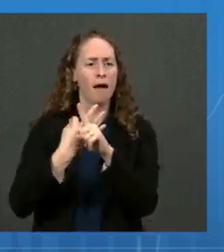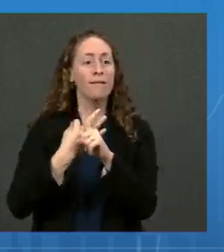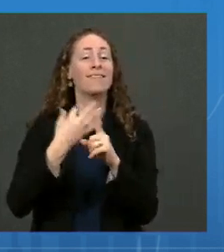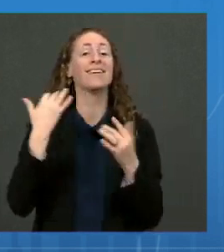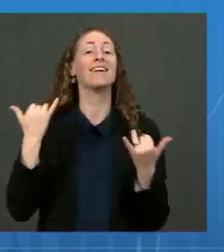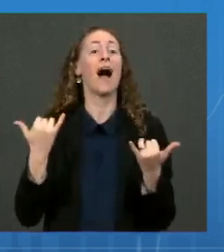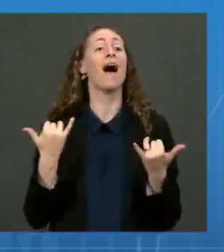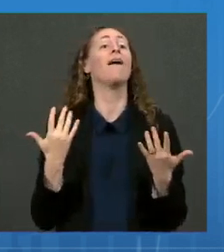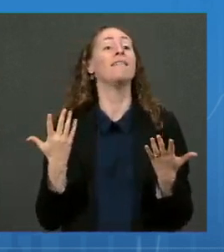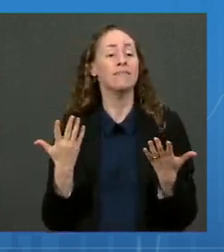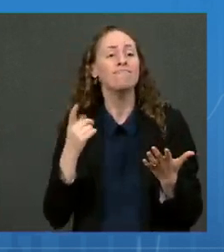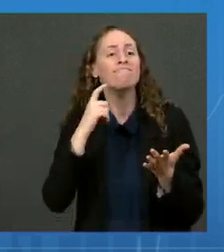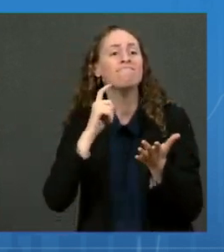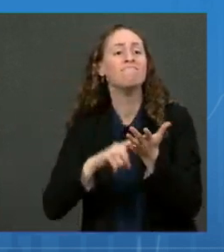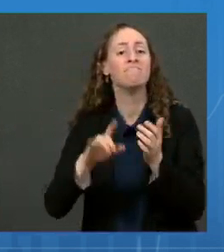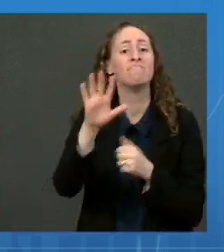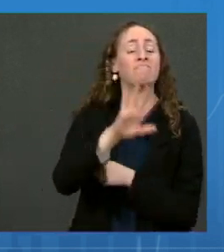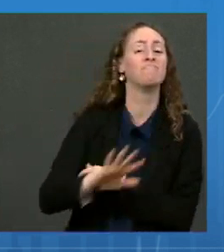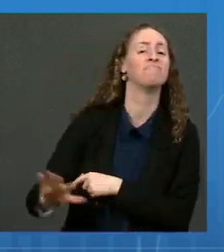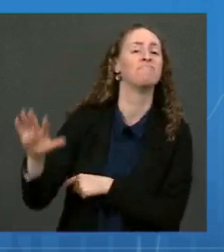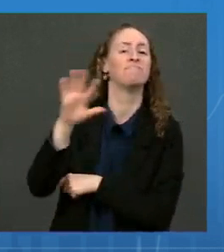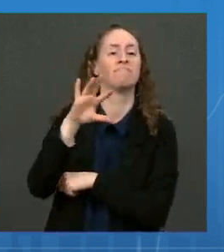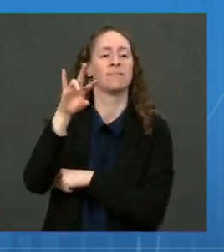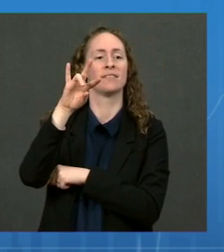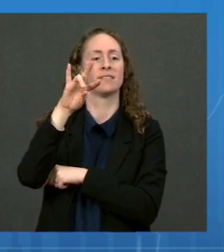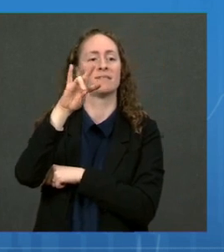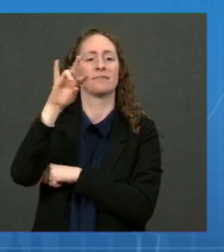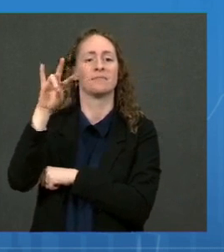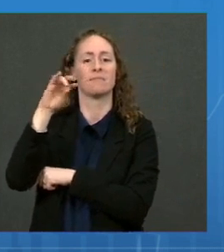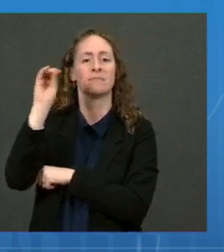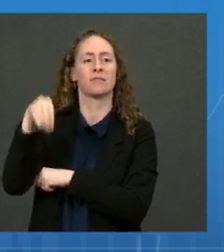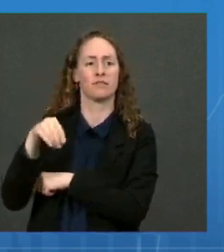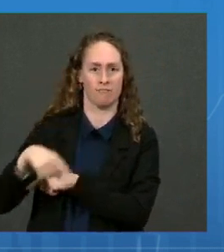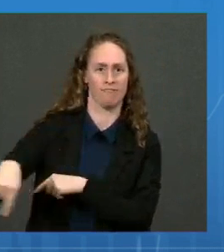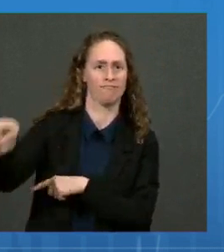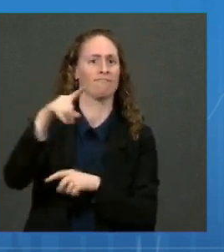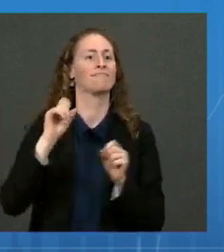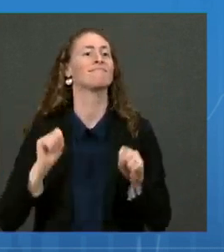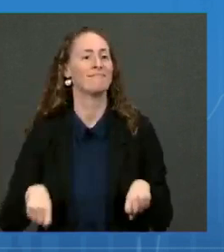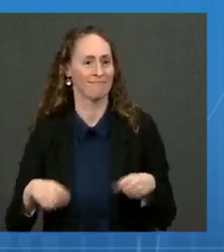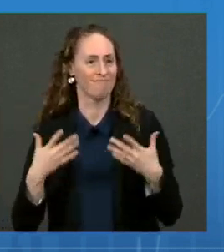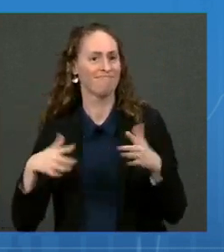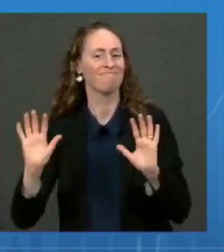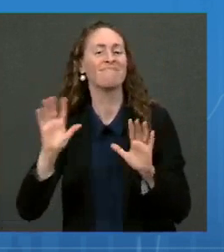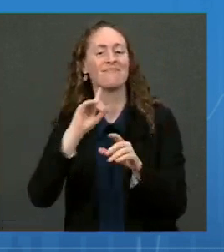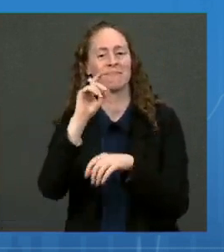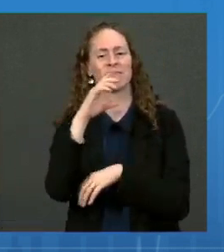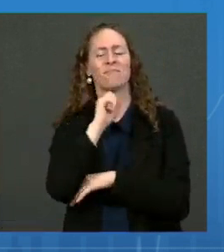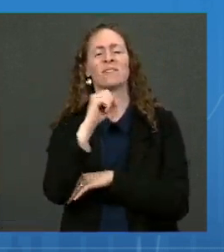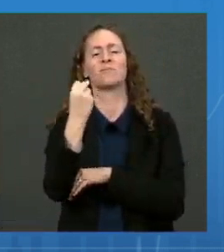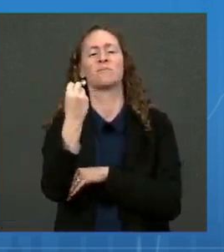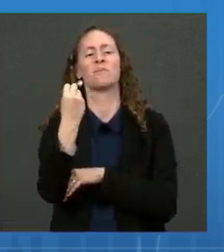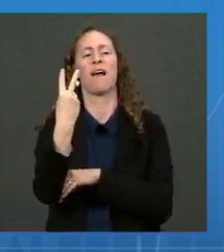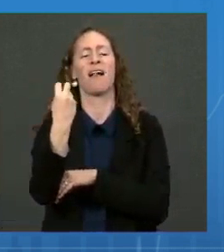77 percent of eligible Americans, those 12 and older, have gotten at least their first shot.